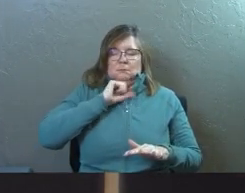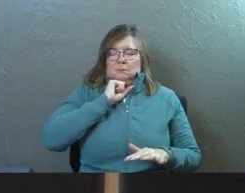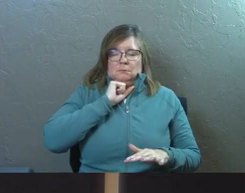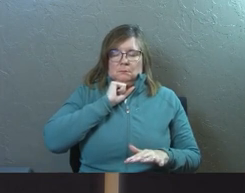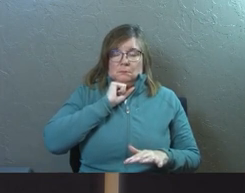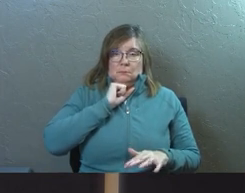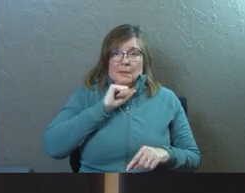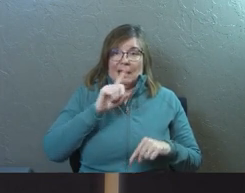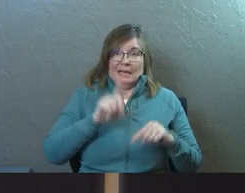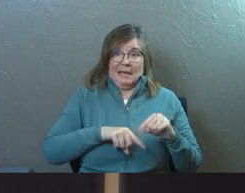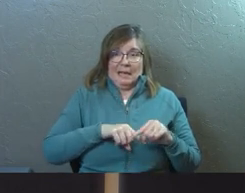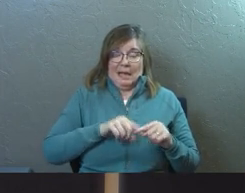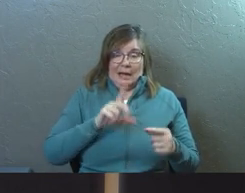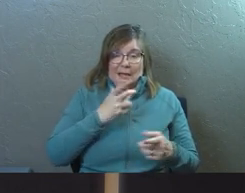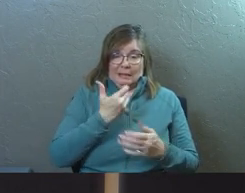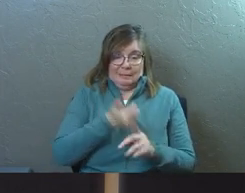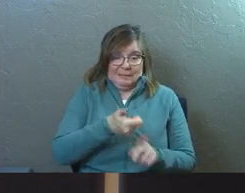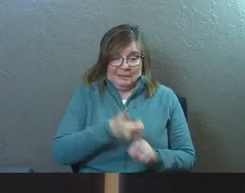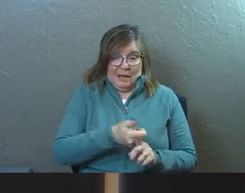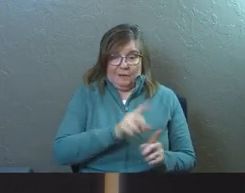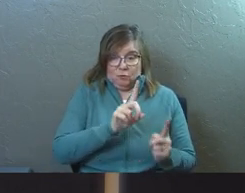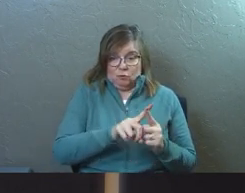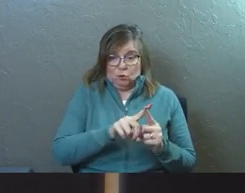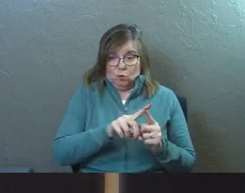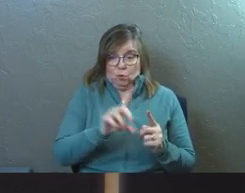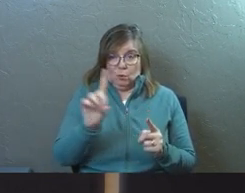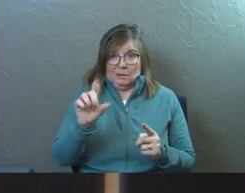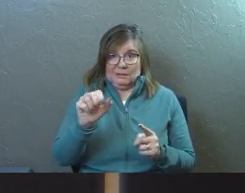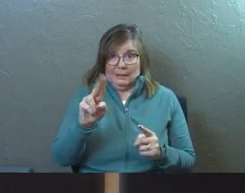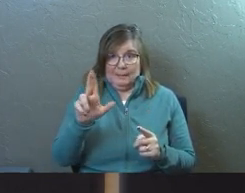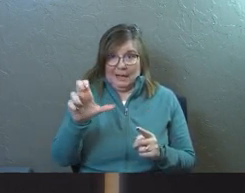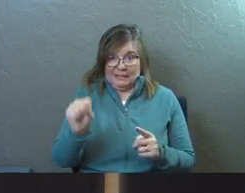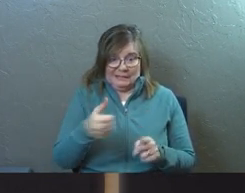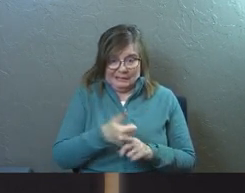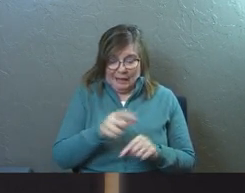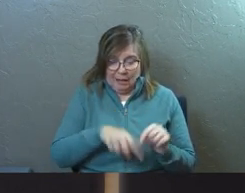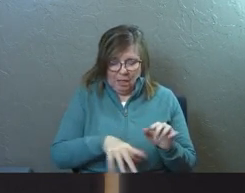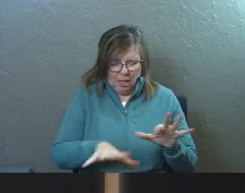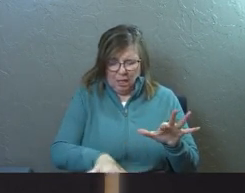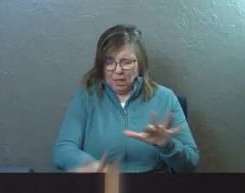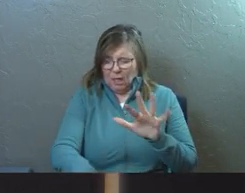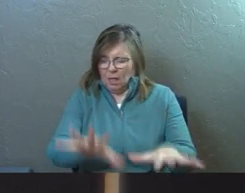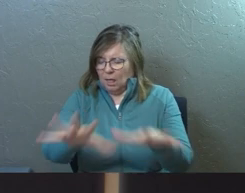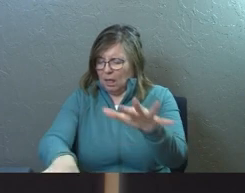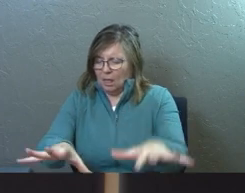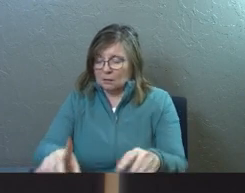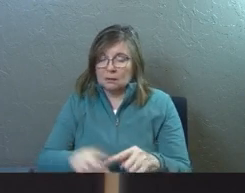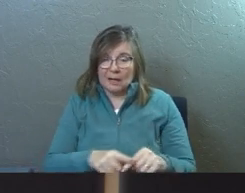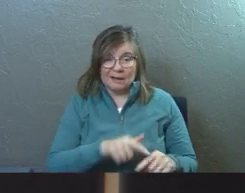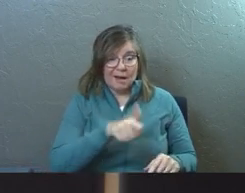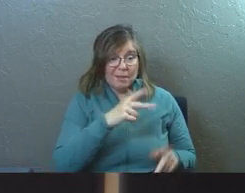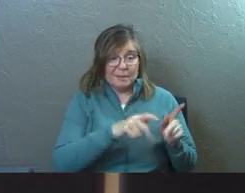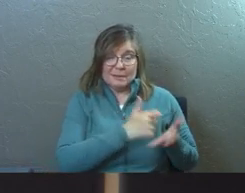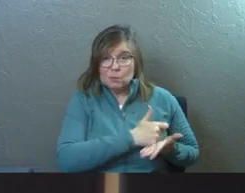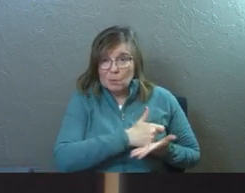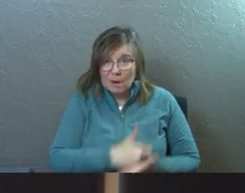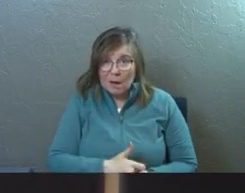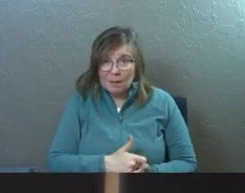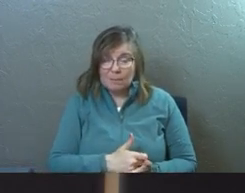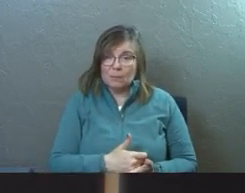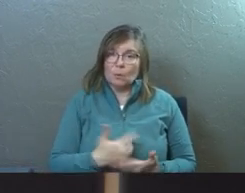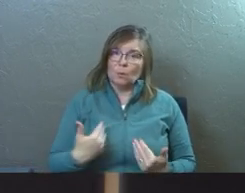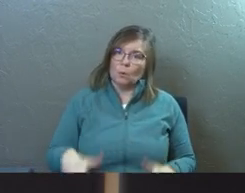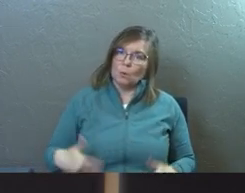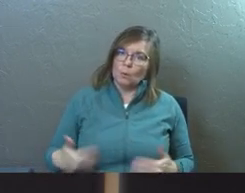himself the rest of the way to Damascus. His entourage has to lead him by the hand. You want to talk about rendering this guy to a helpless